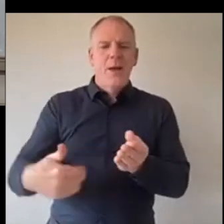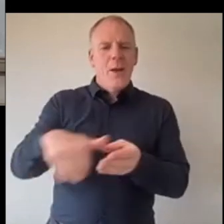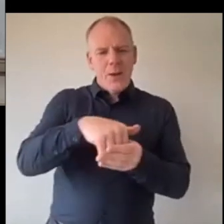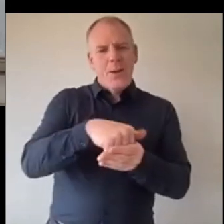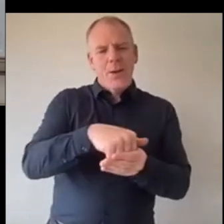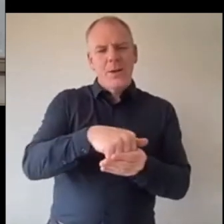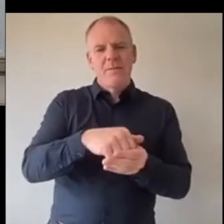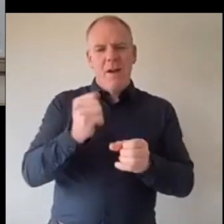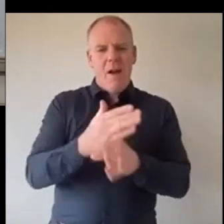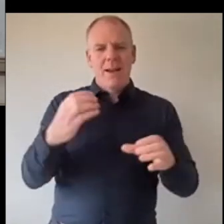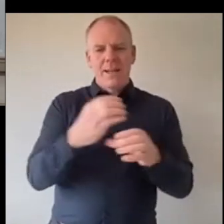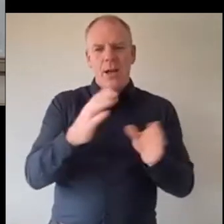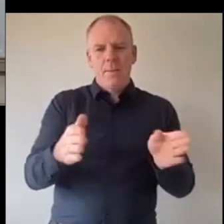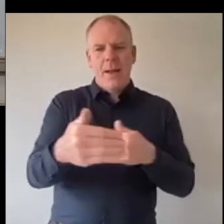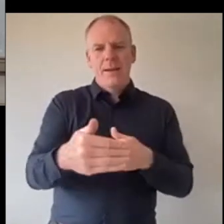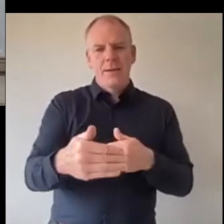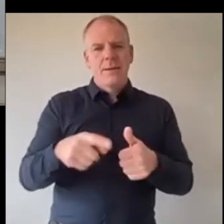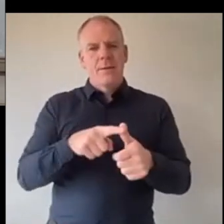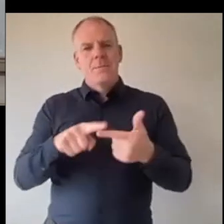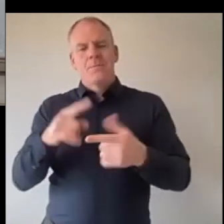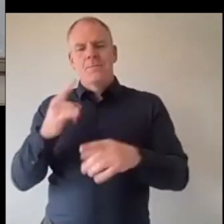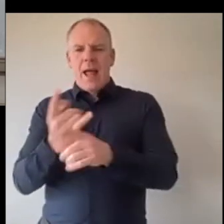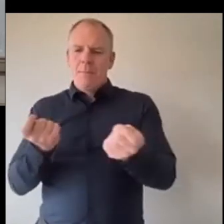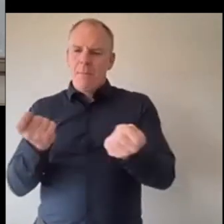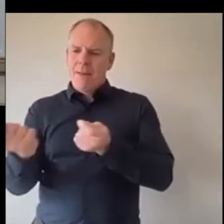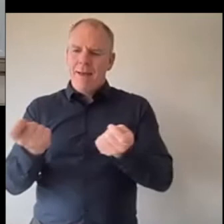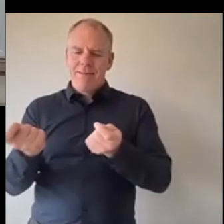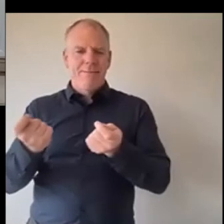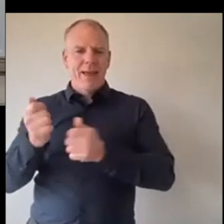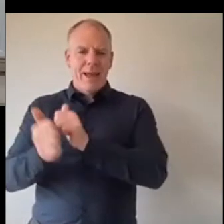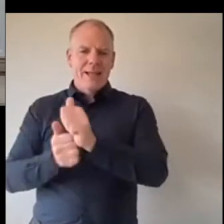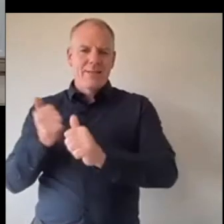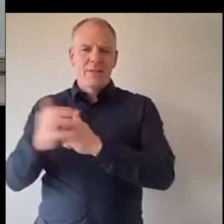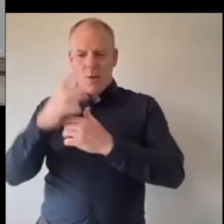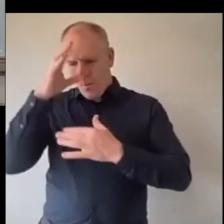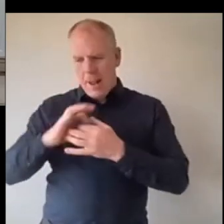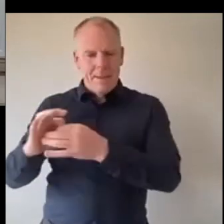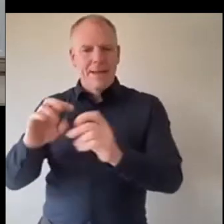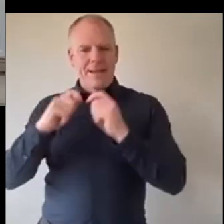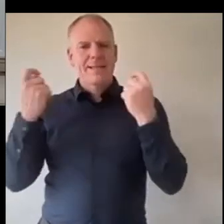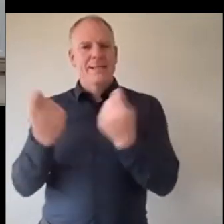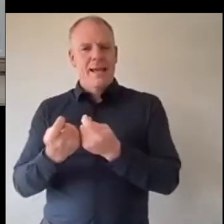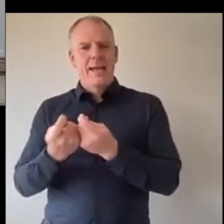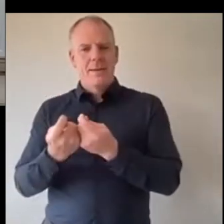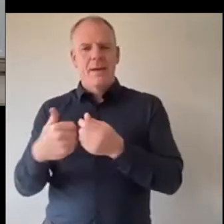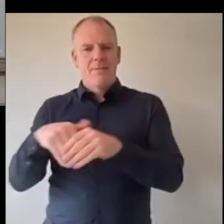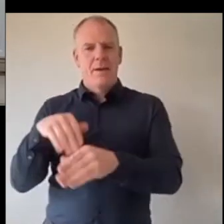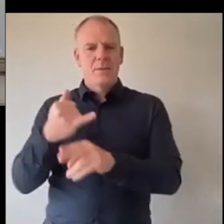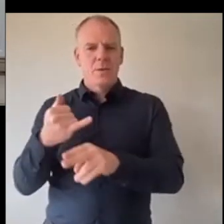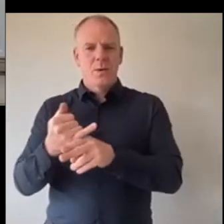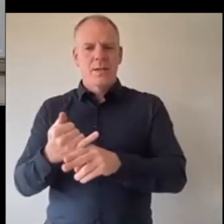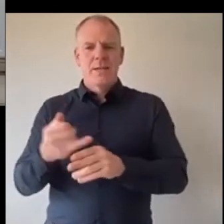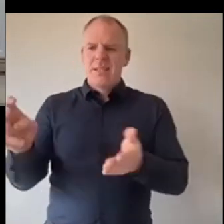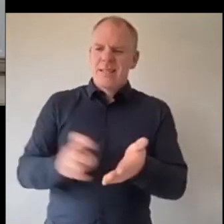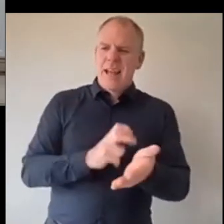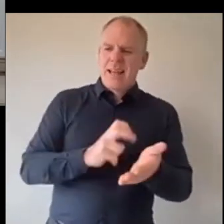care pack I've also helped to coordinate activities for the well-being team at the school we've done dancing